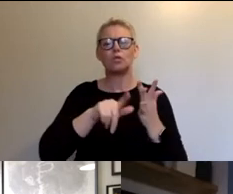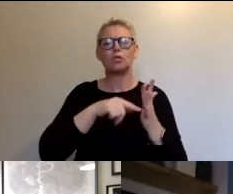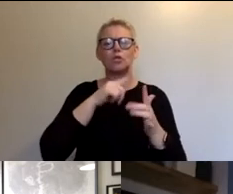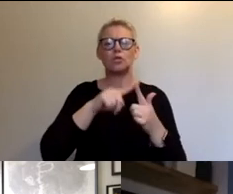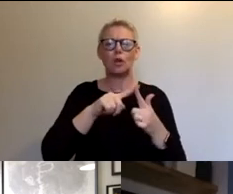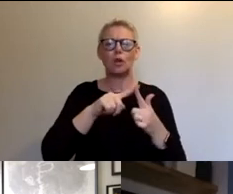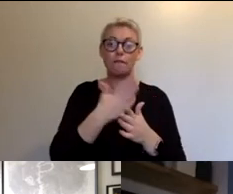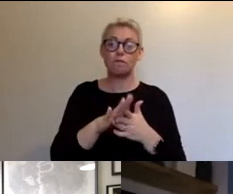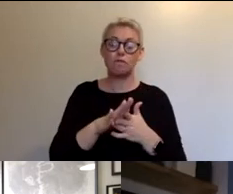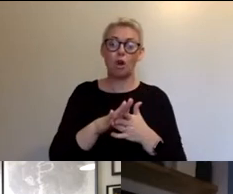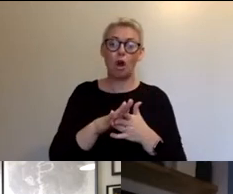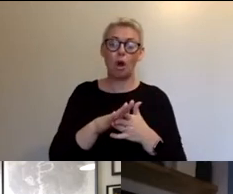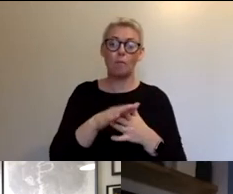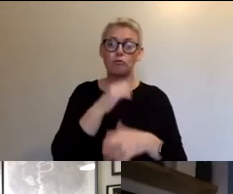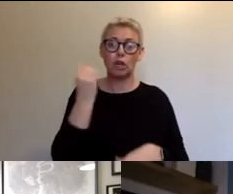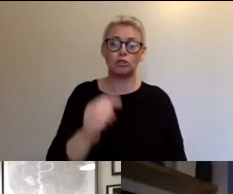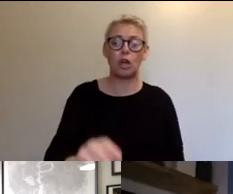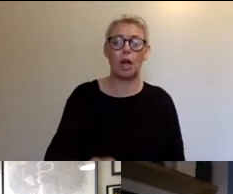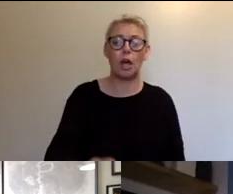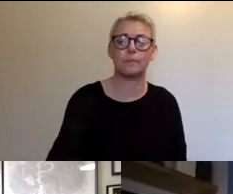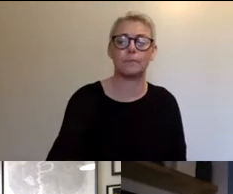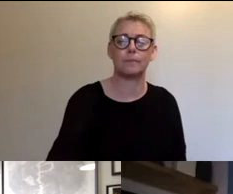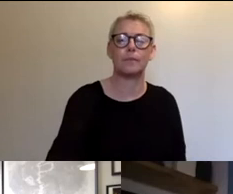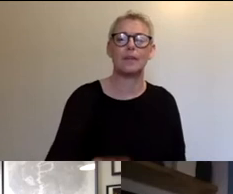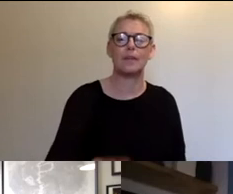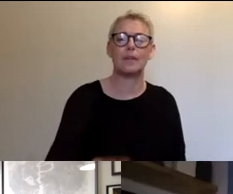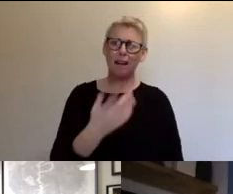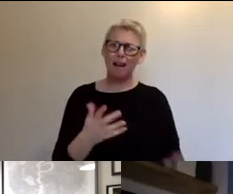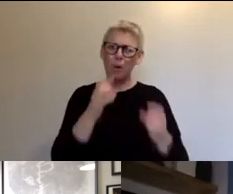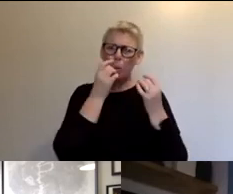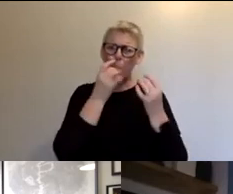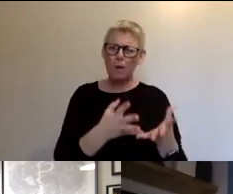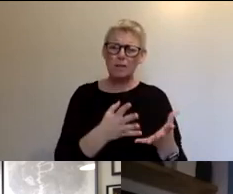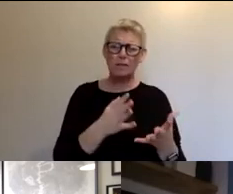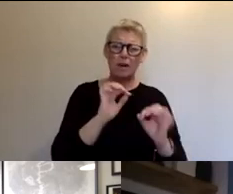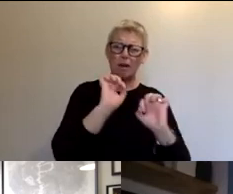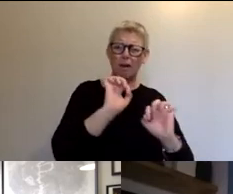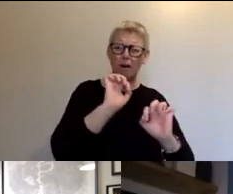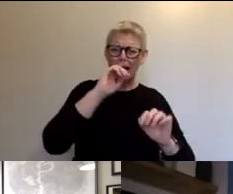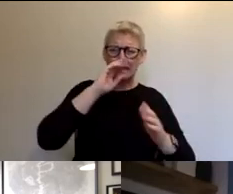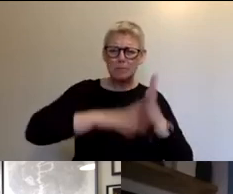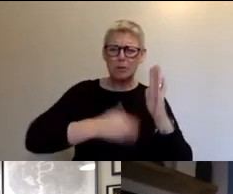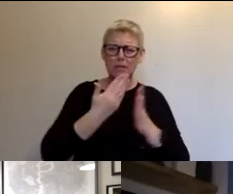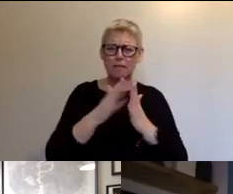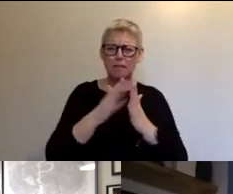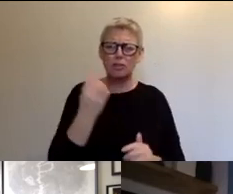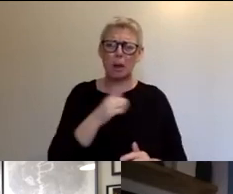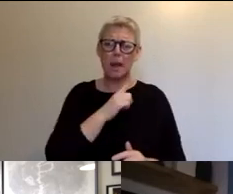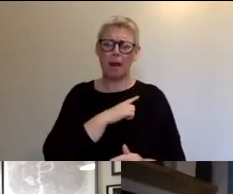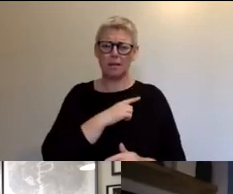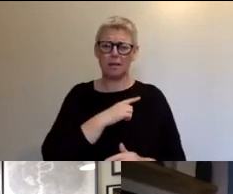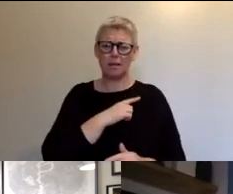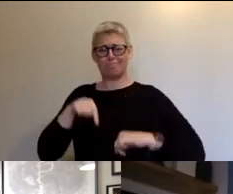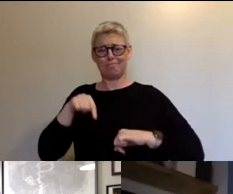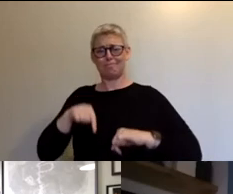Russia. Um, she's saying that, um, it's wonderful to hear experiences from a different country because in Russia, it's a sad situation during the